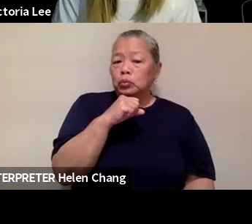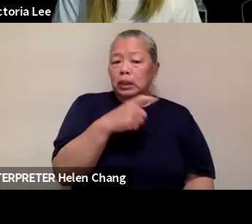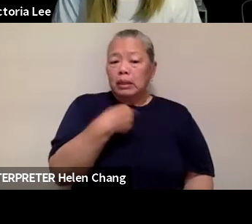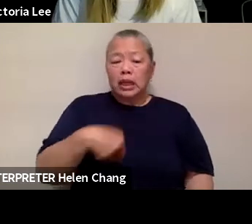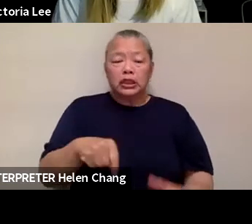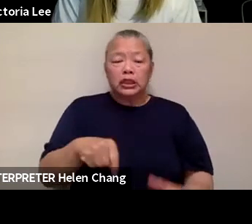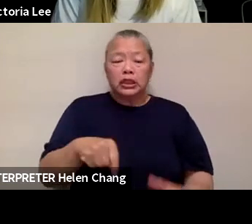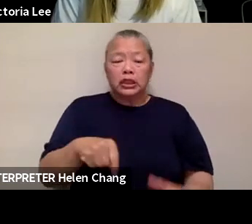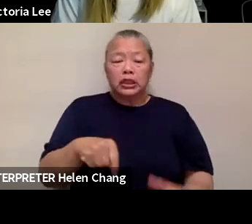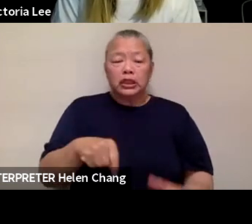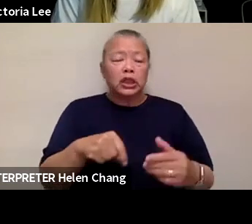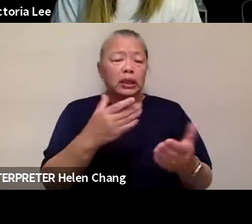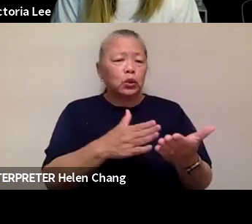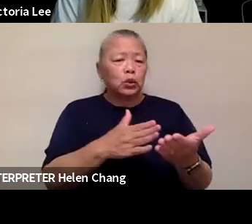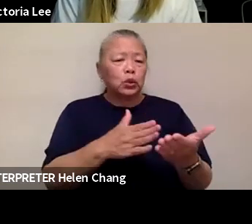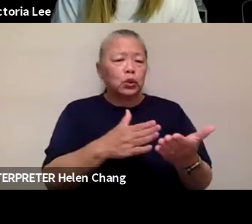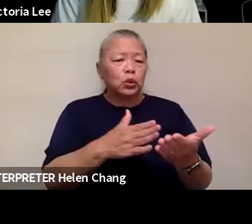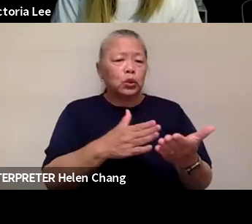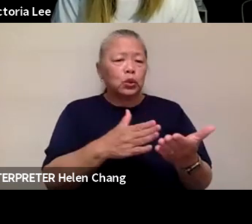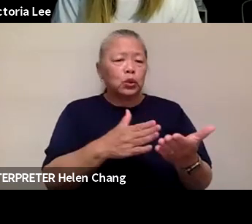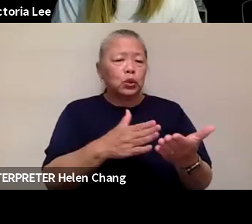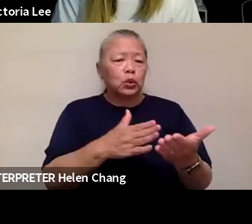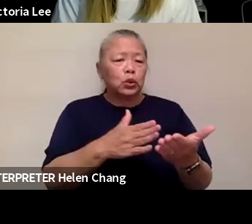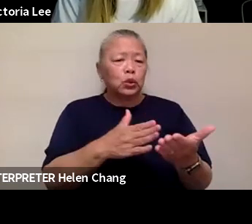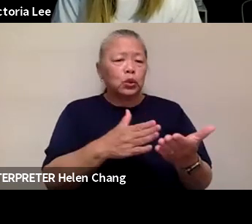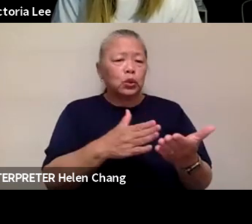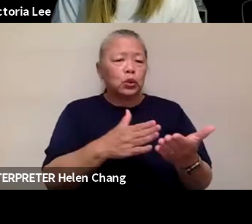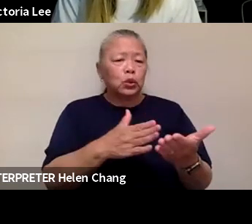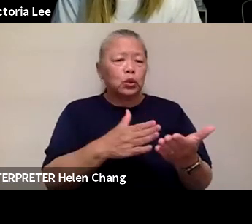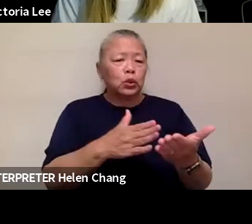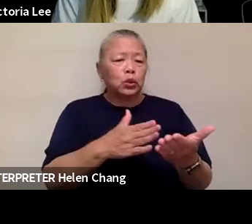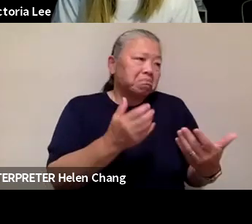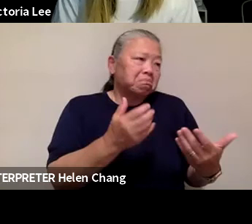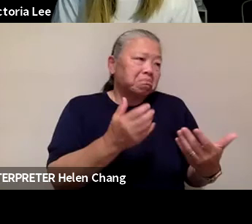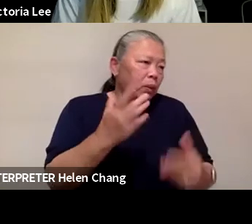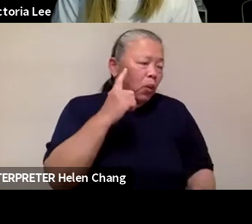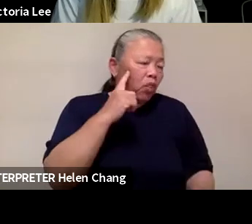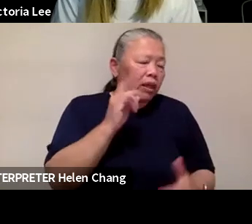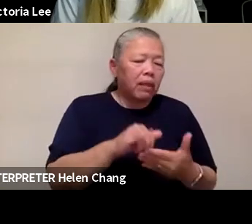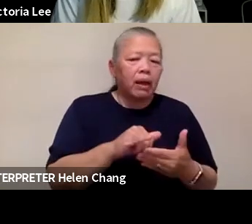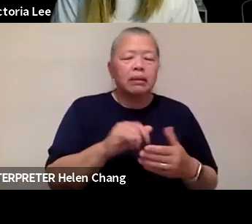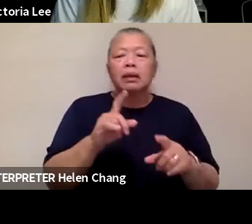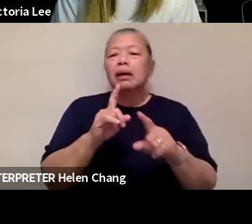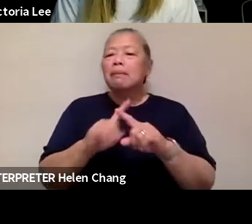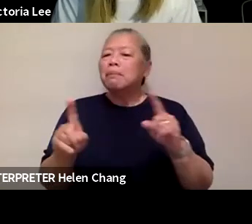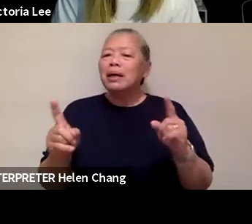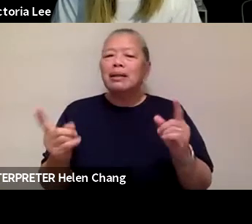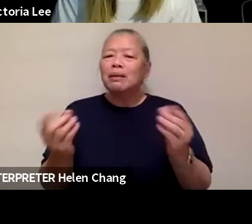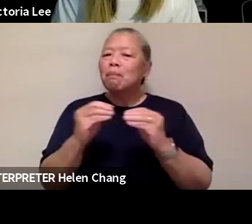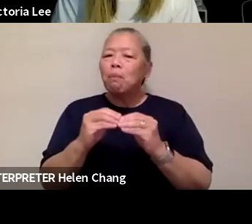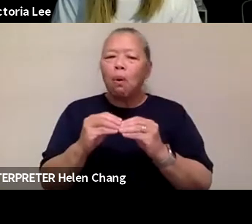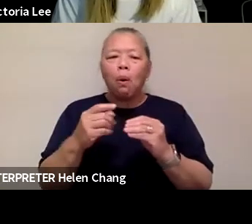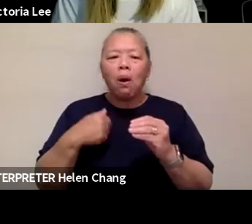I could see how people could think that. But the more I've gotten into studying Chinese